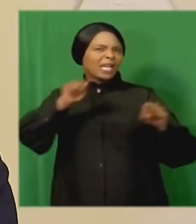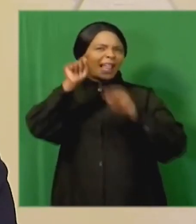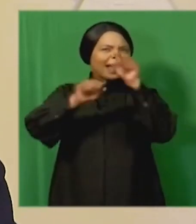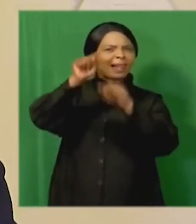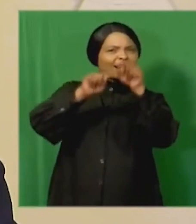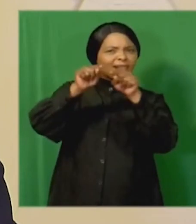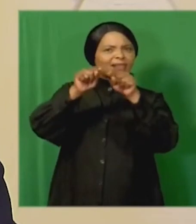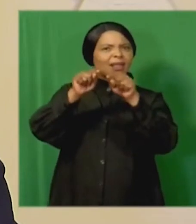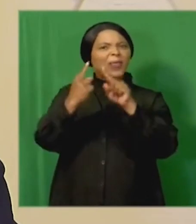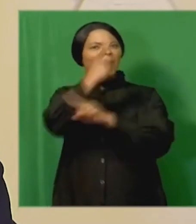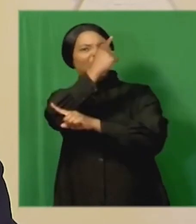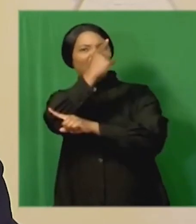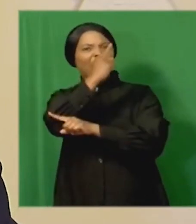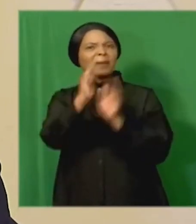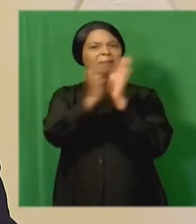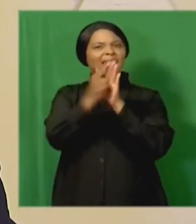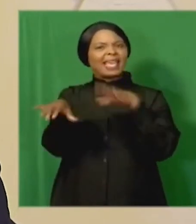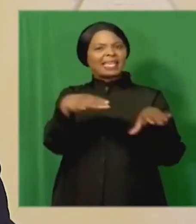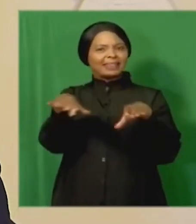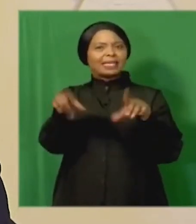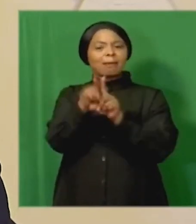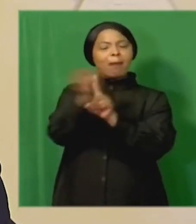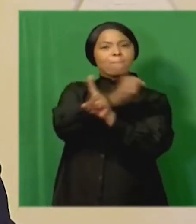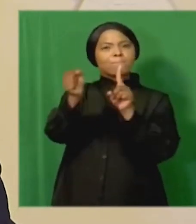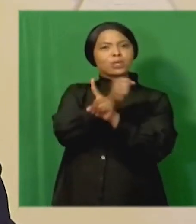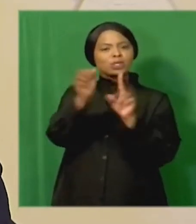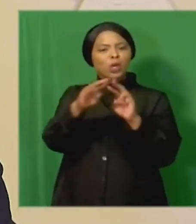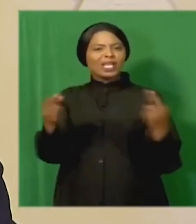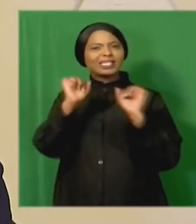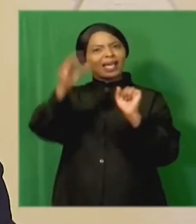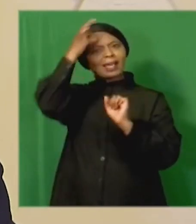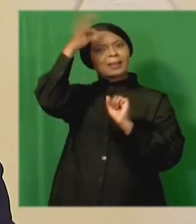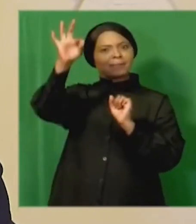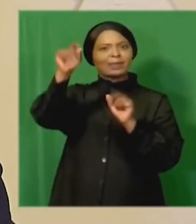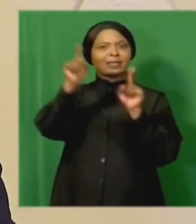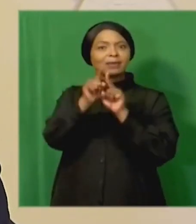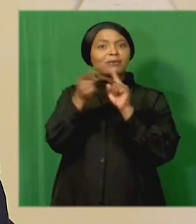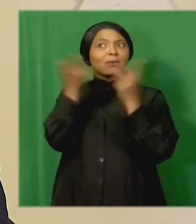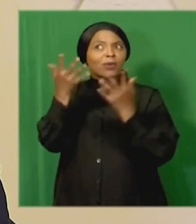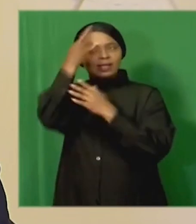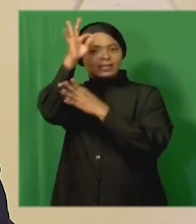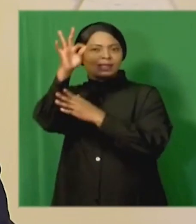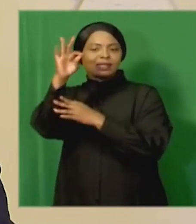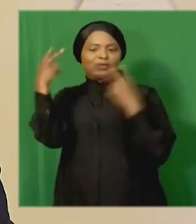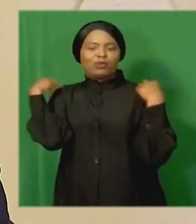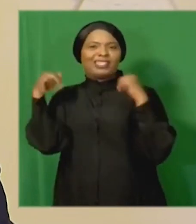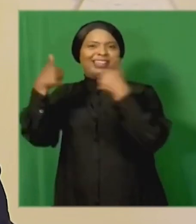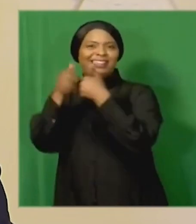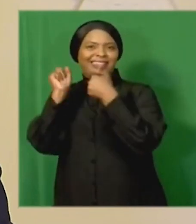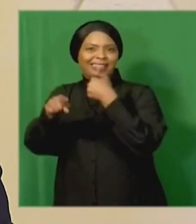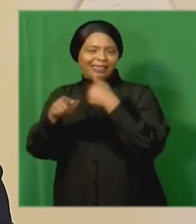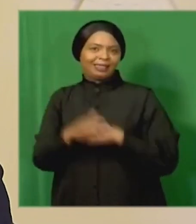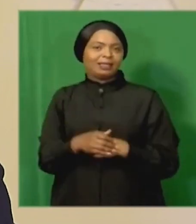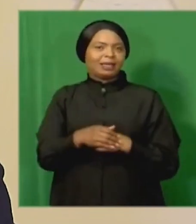illegal activities and abuse of state resources at the state security agency the